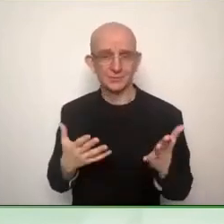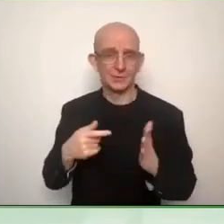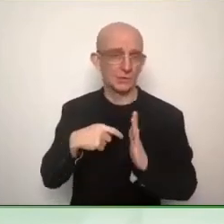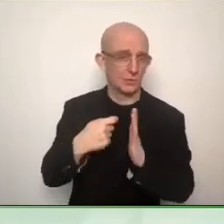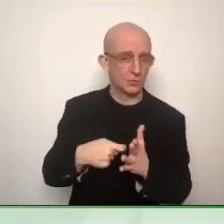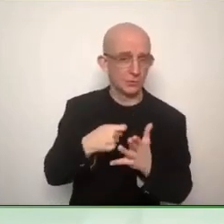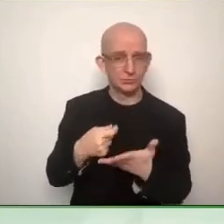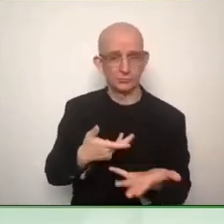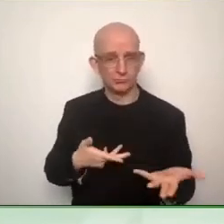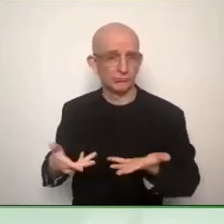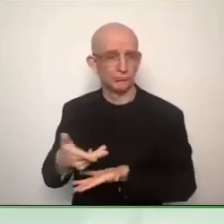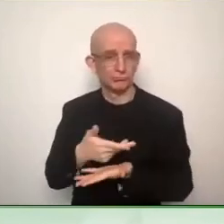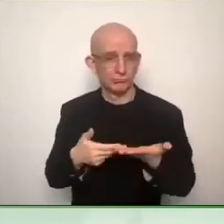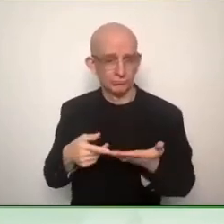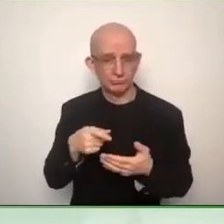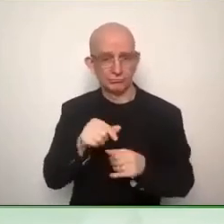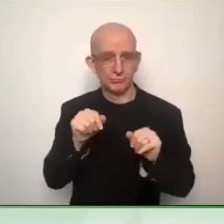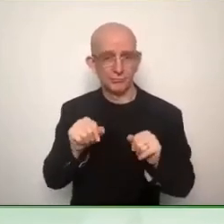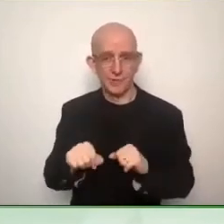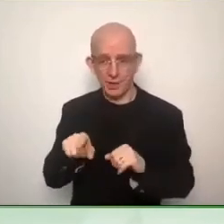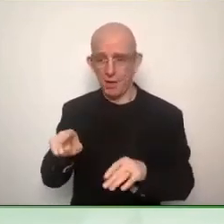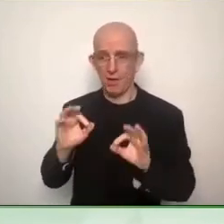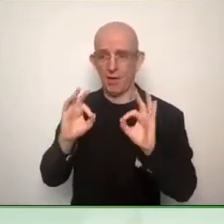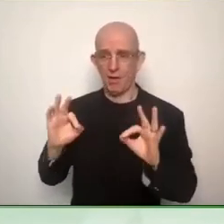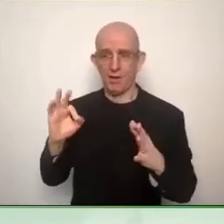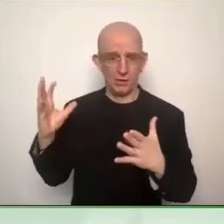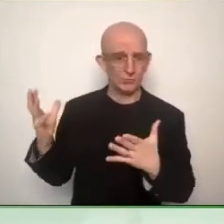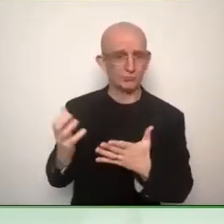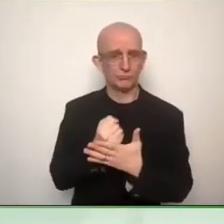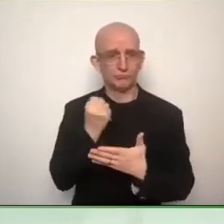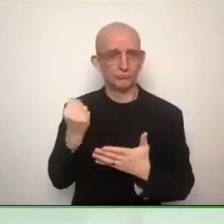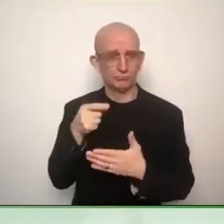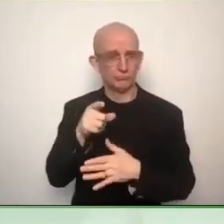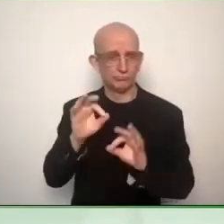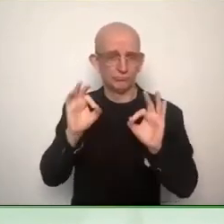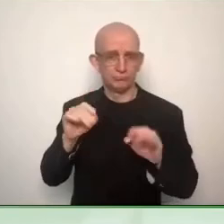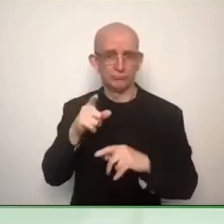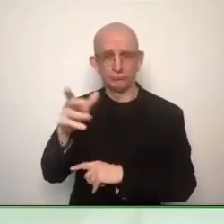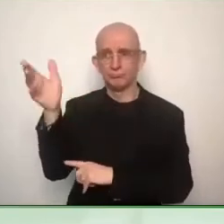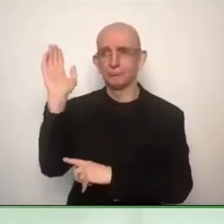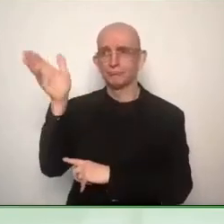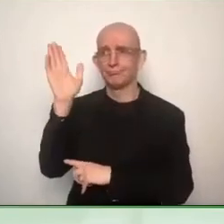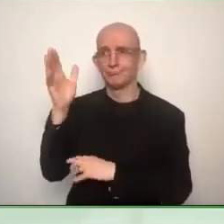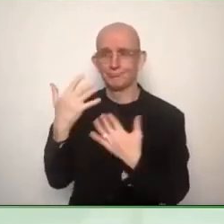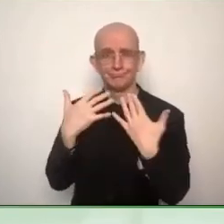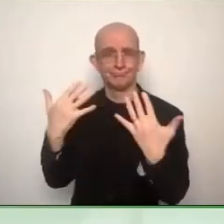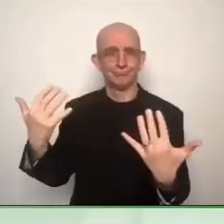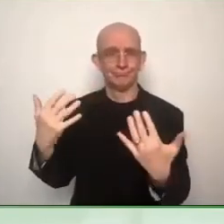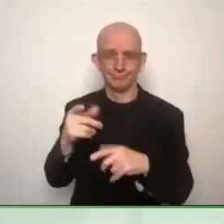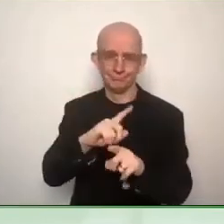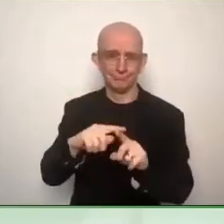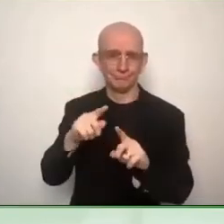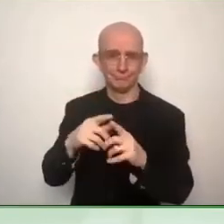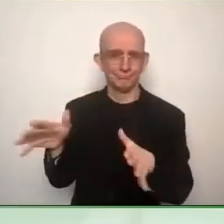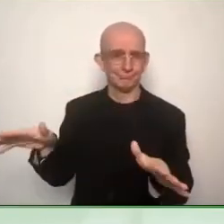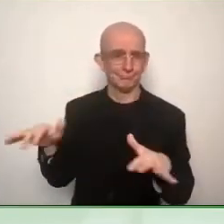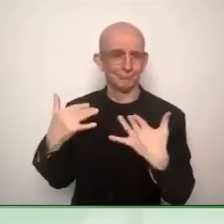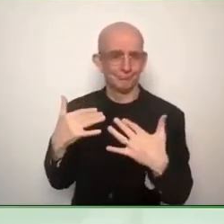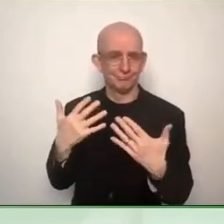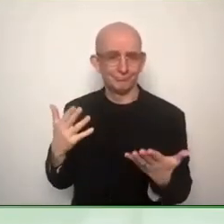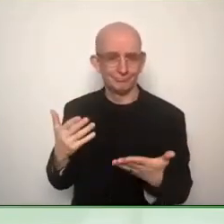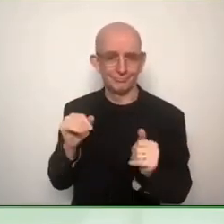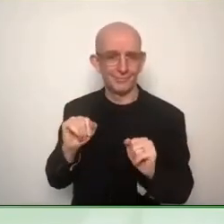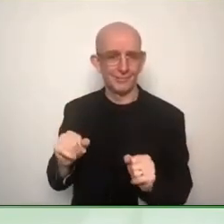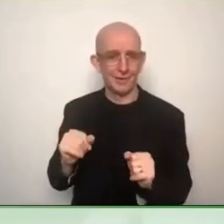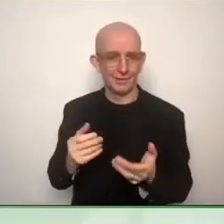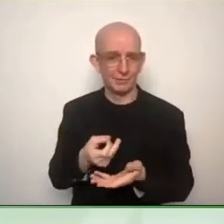All that can be submitted later as well. So, just get in touch with us and we'll find the right format for you to participate. Wonderful. Thank you